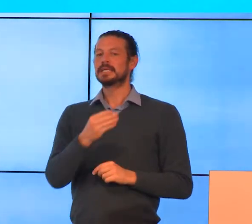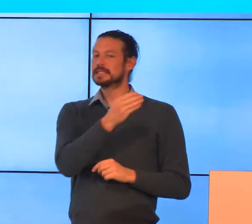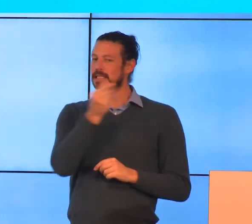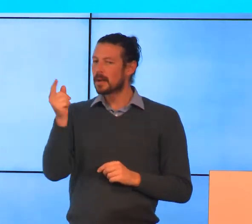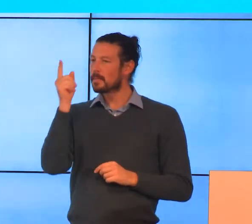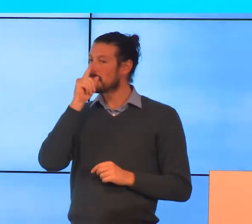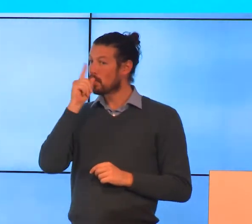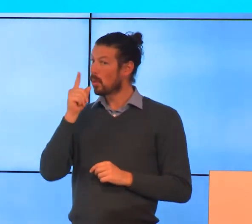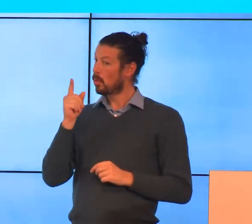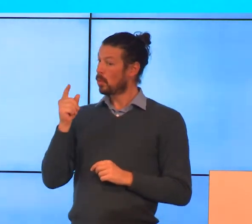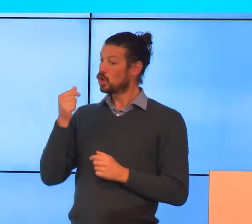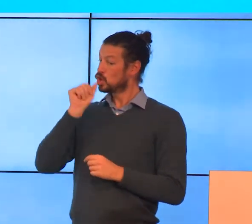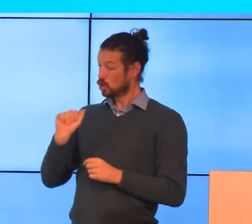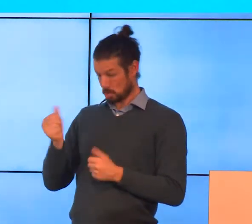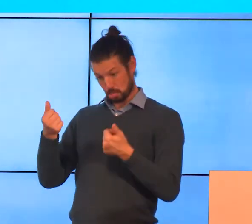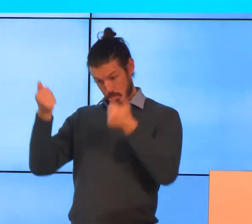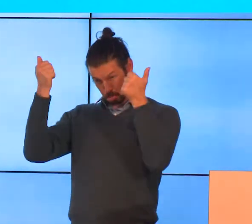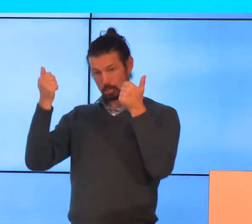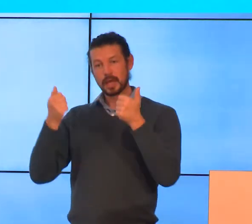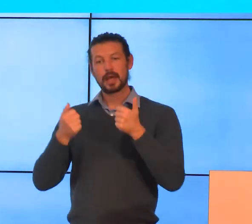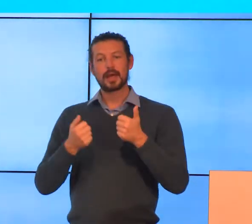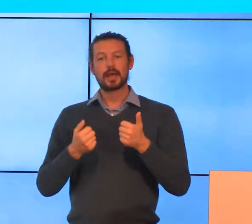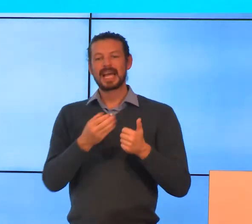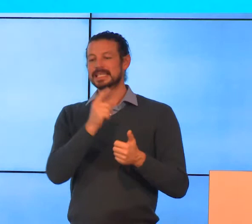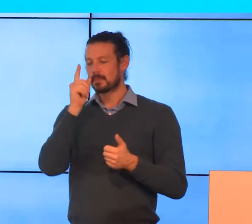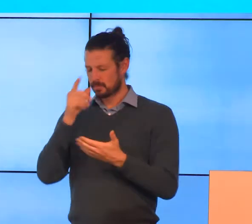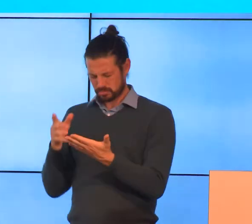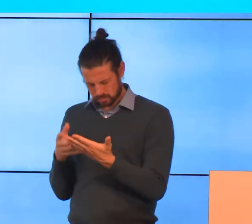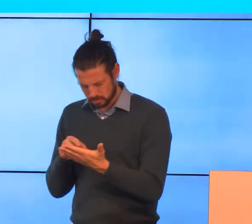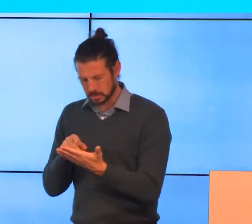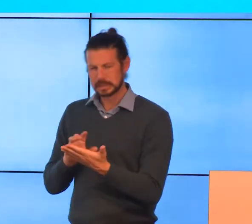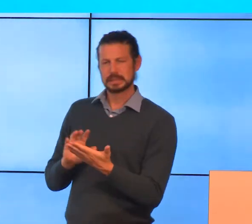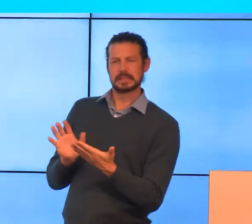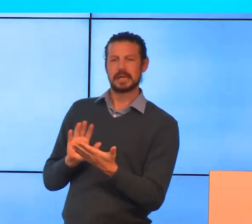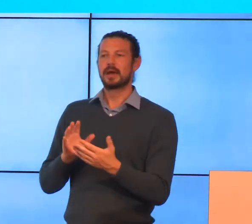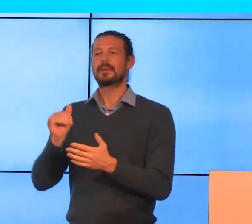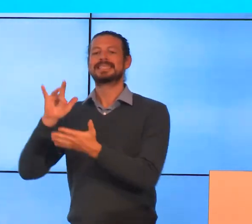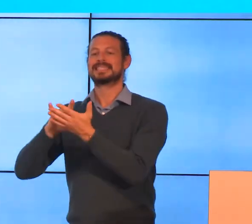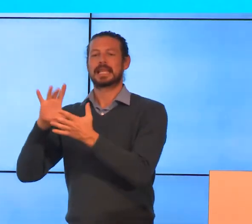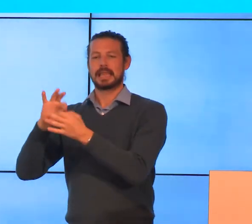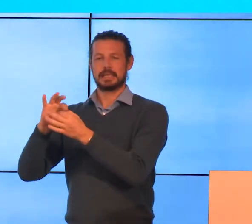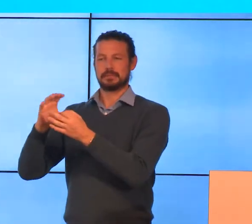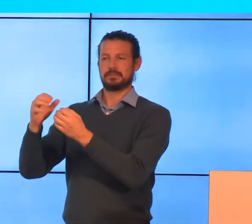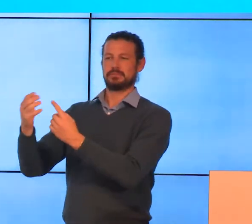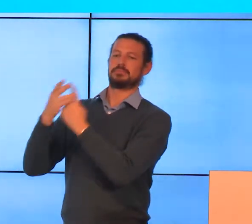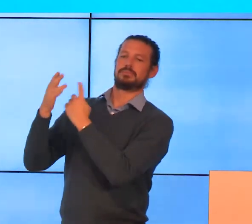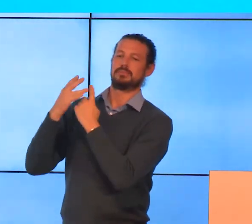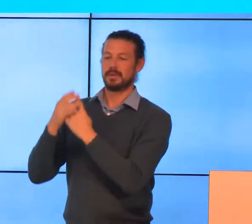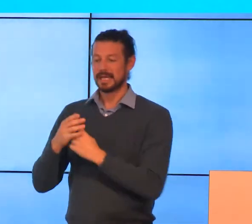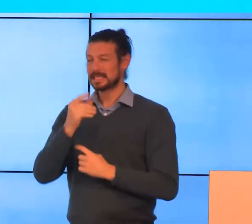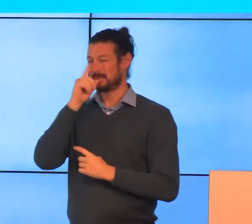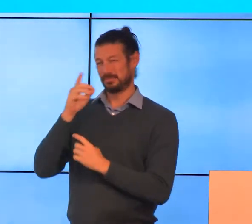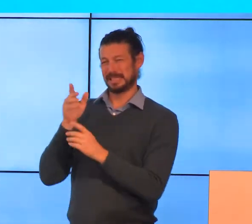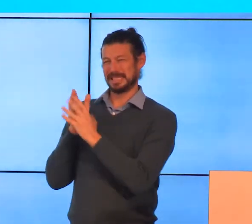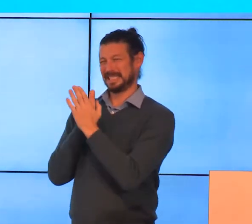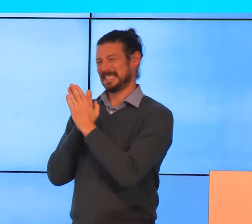success with it and other people have met some pushback from Centrelink. Some have persevered through that and